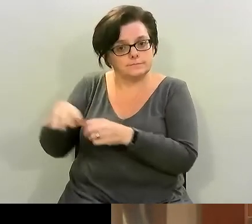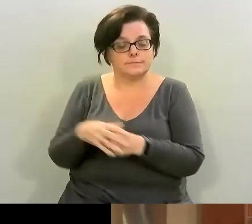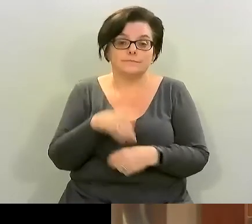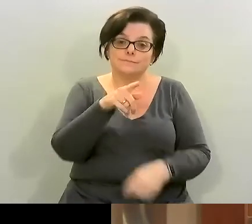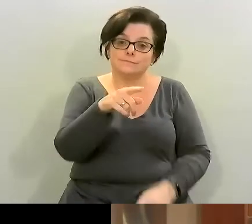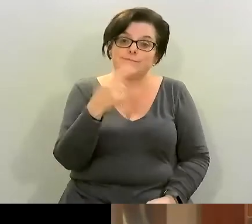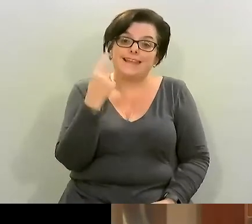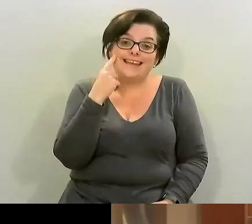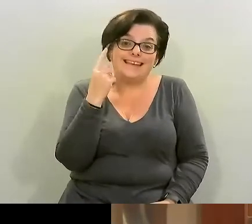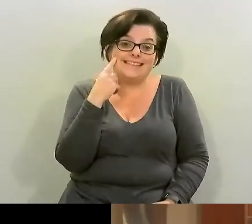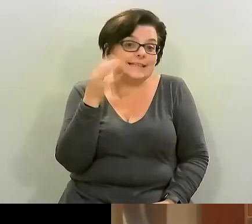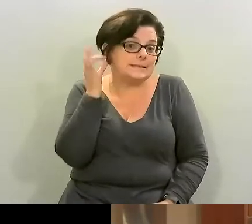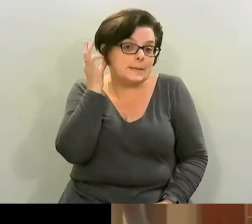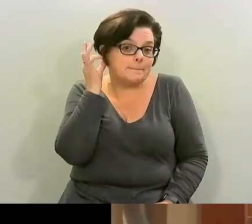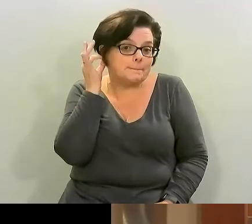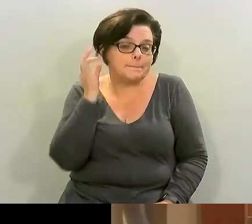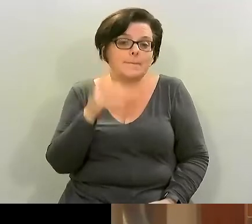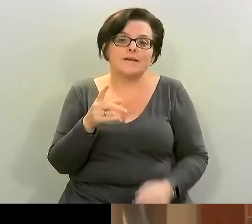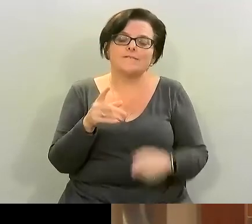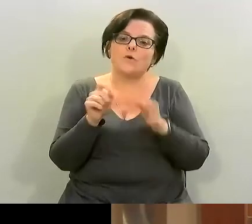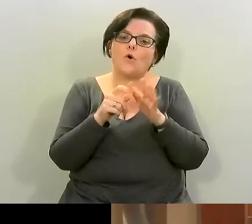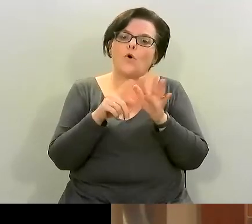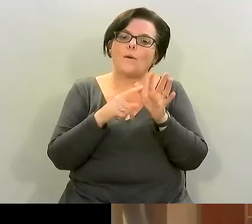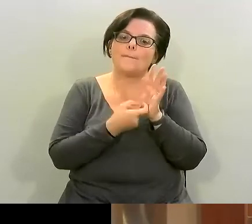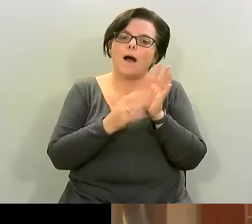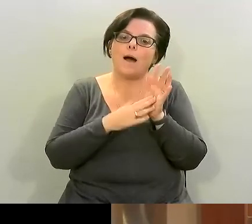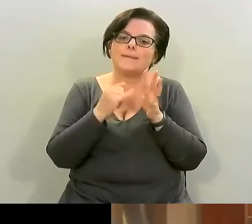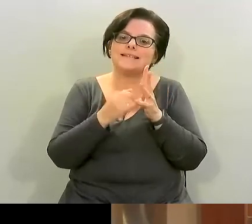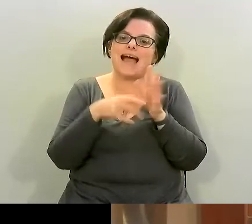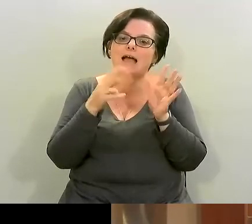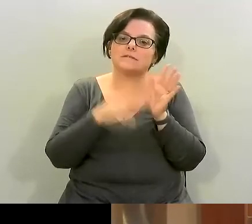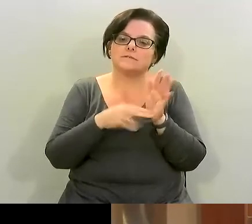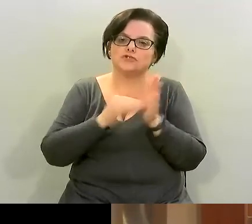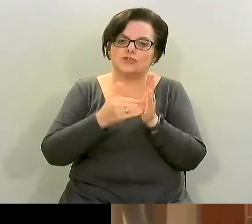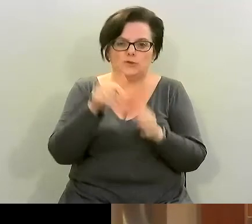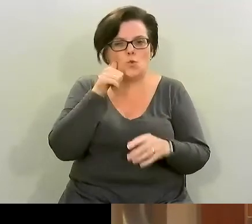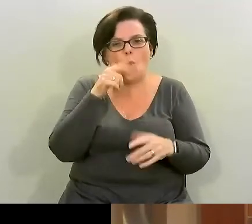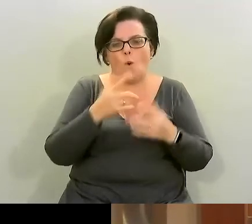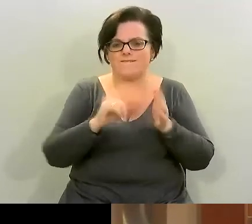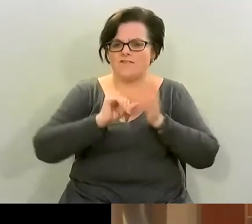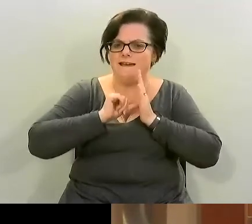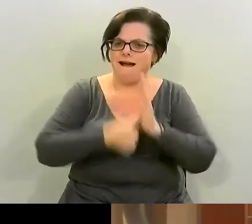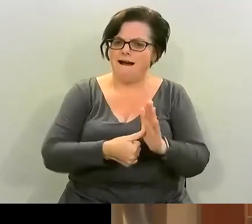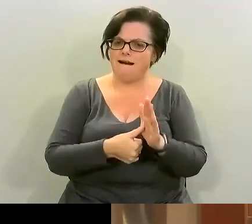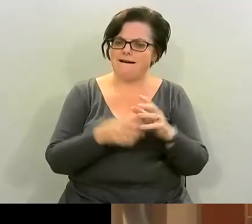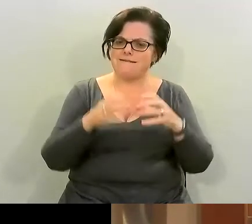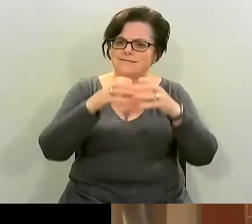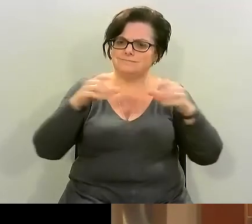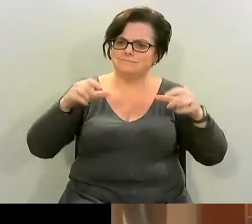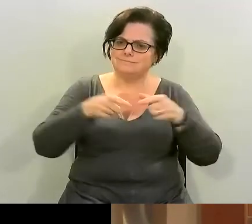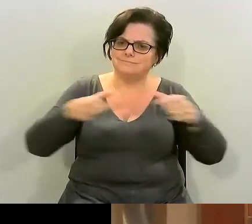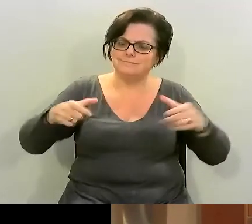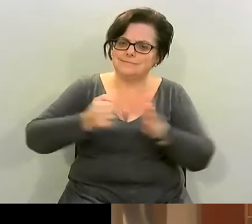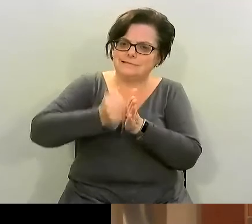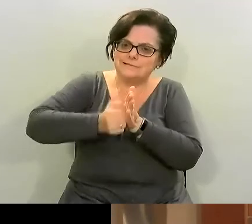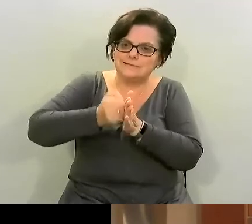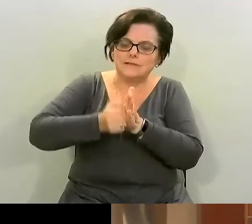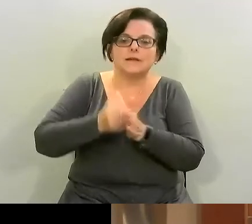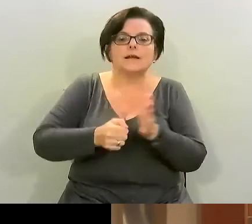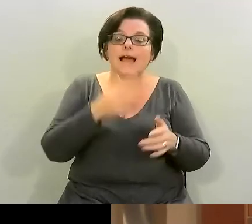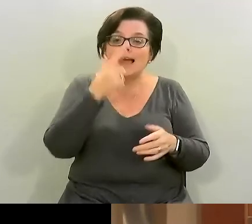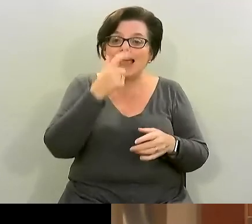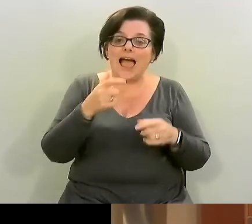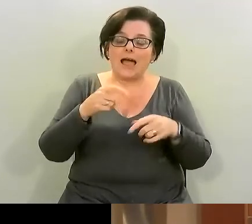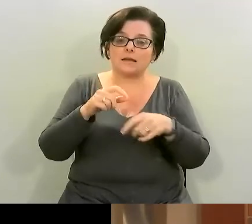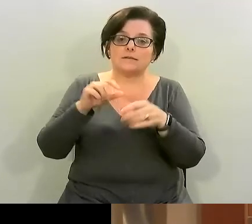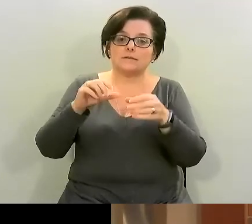uh grating your parmesan cheese it's a really hard cheese right for those of you who buy the little slab of cheese you can cut up the rind